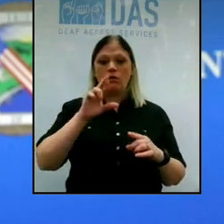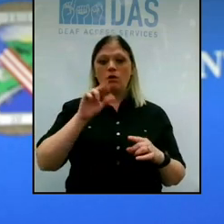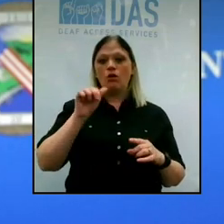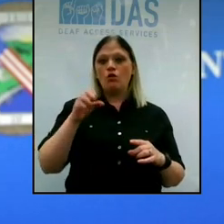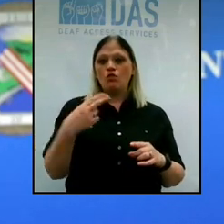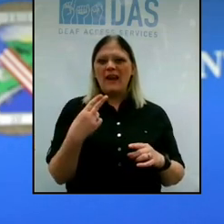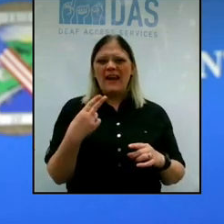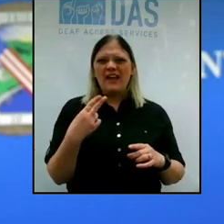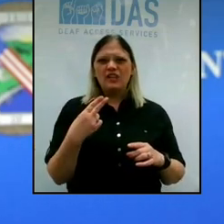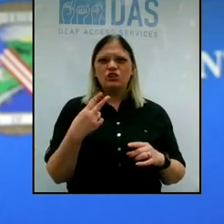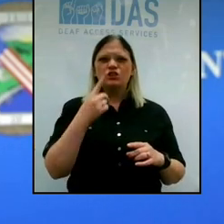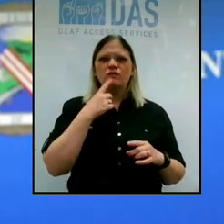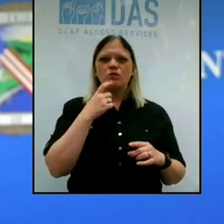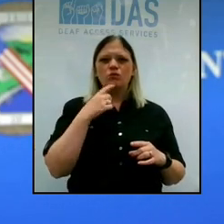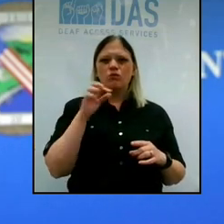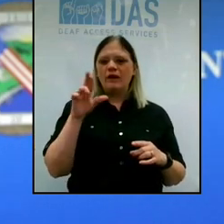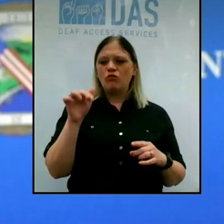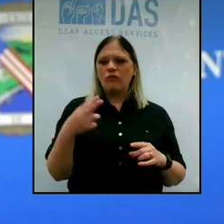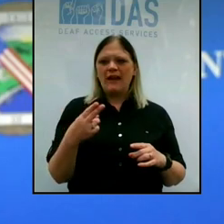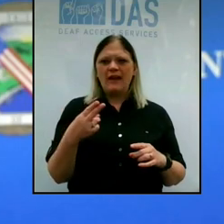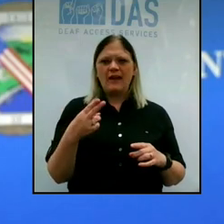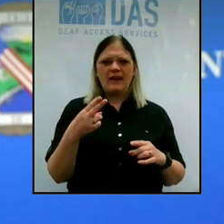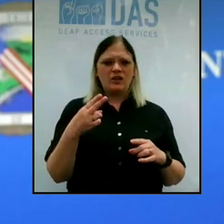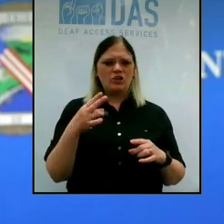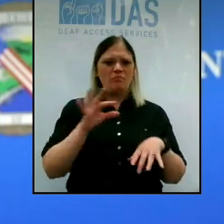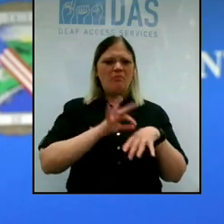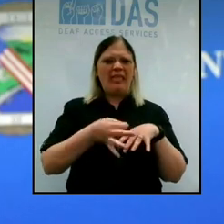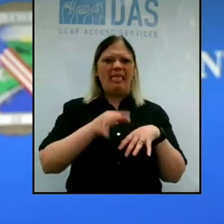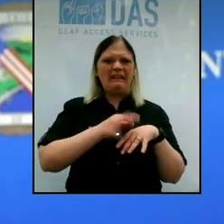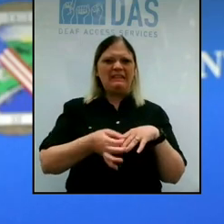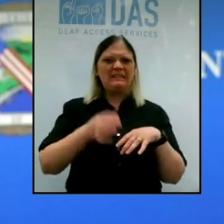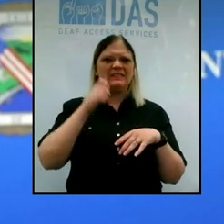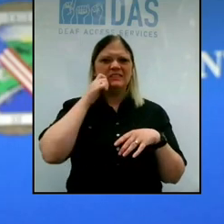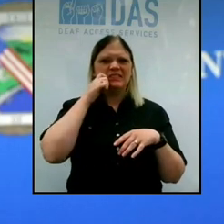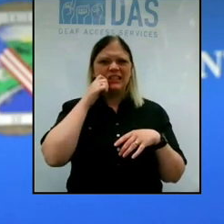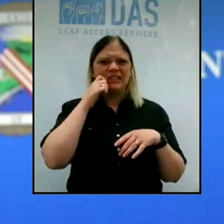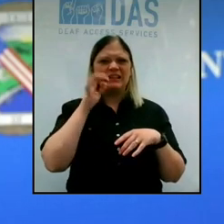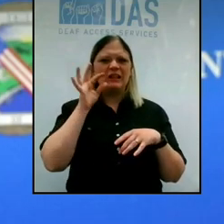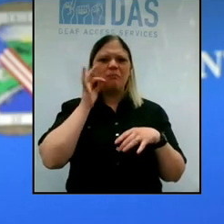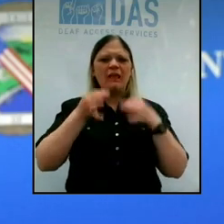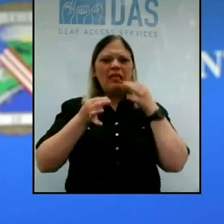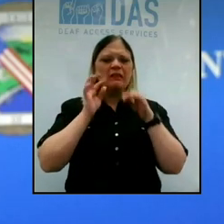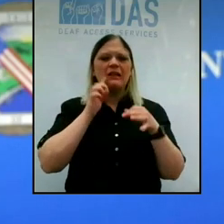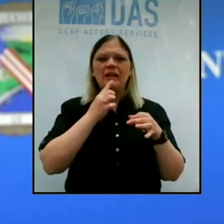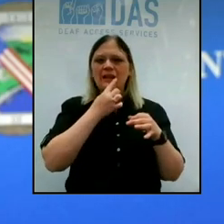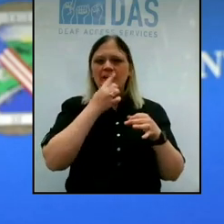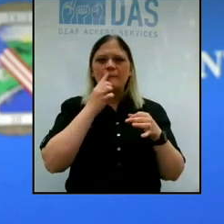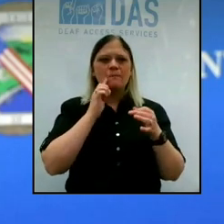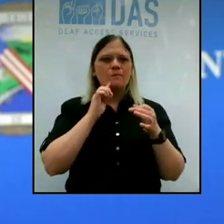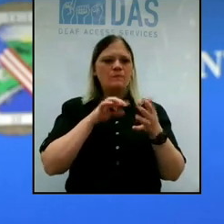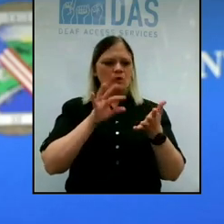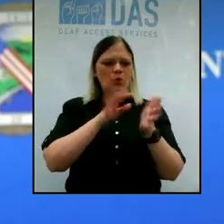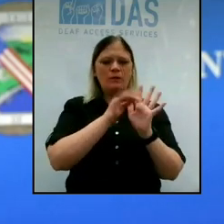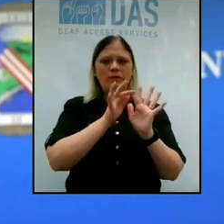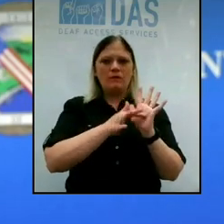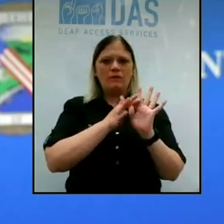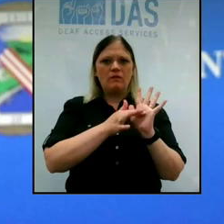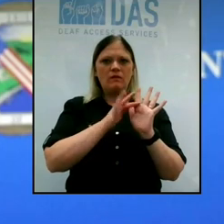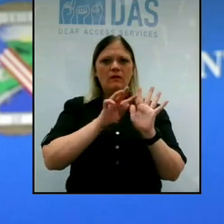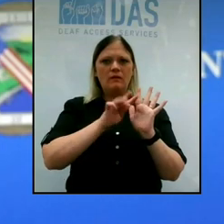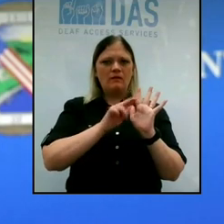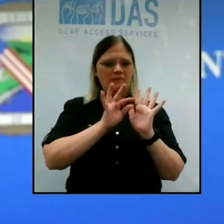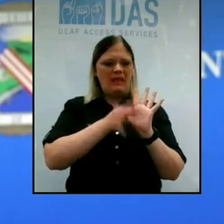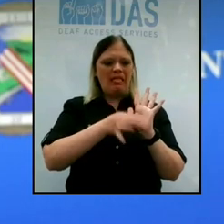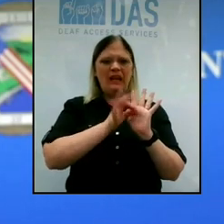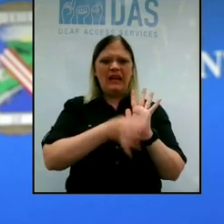rash, like, you know, a red rash or peeling skin, especially around their lips and their hands. Also, if